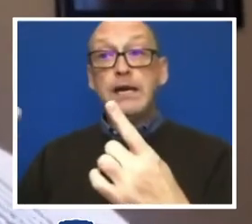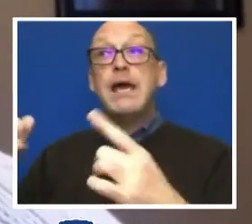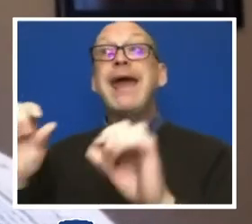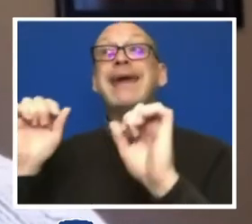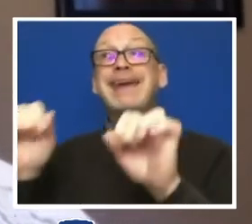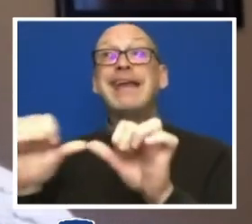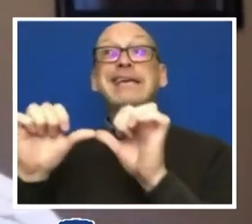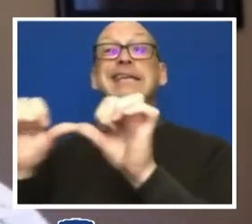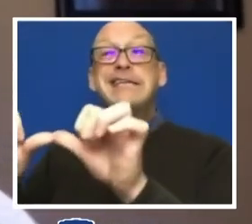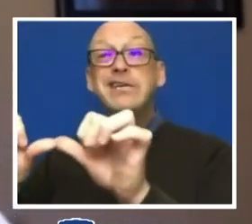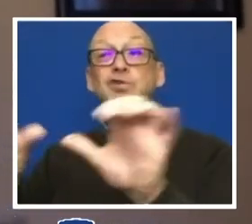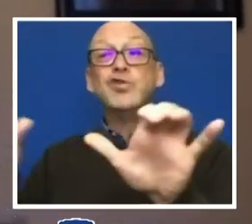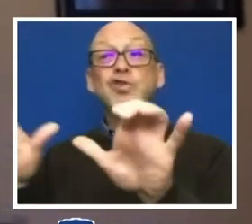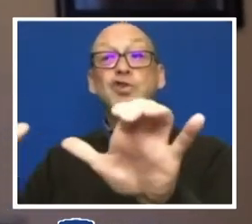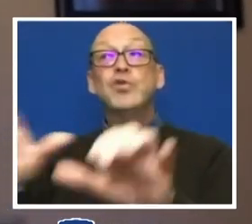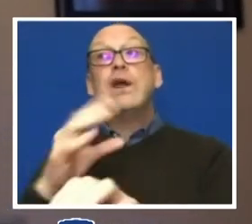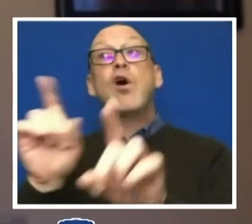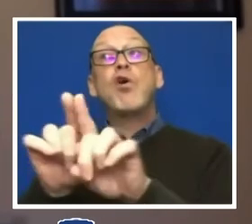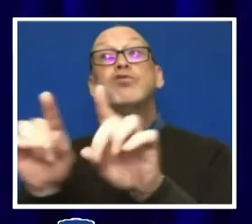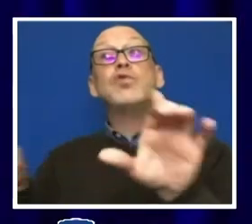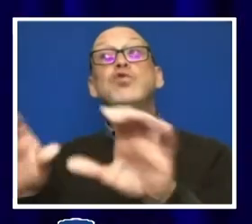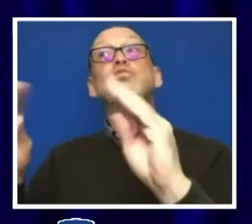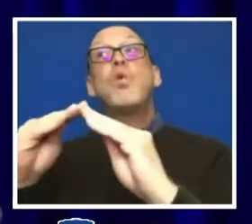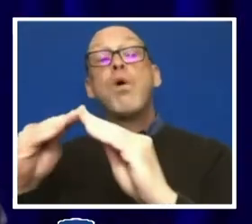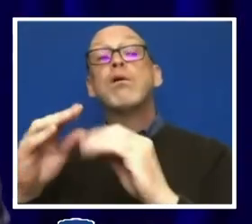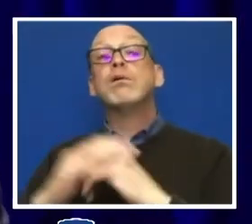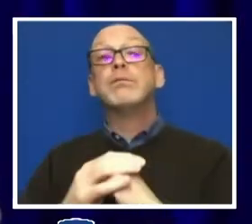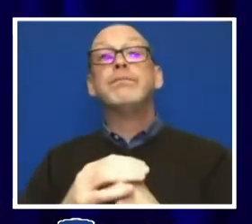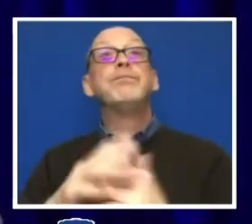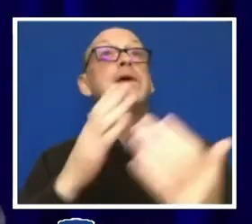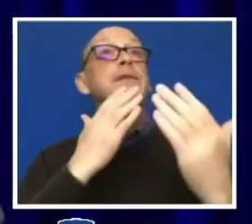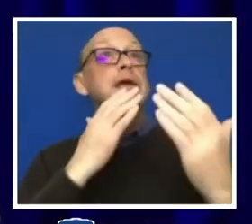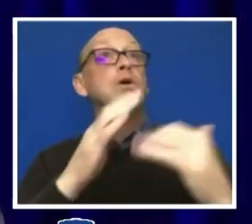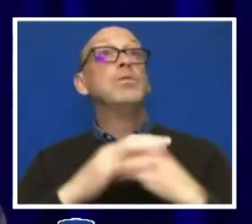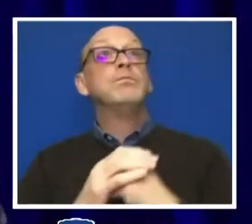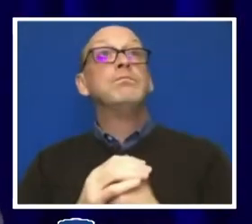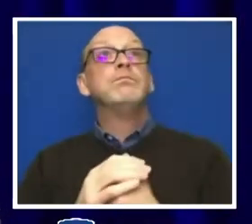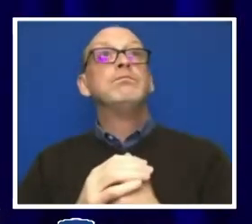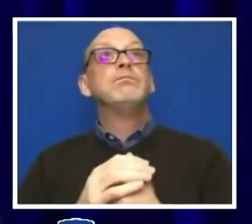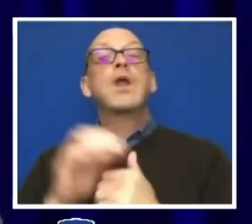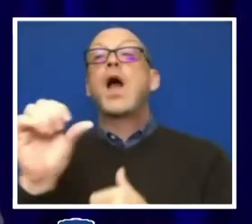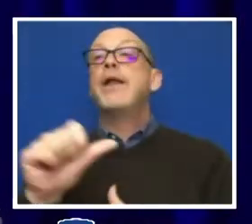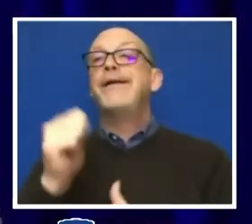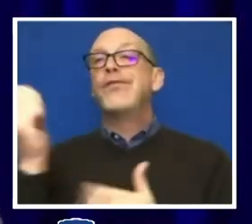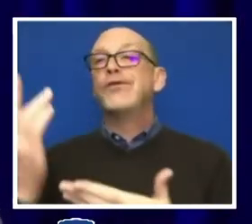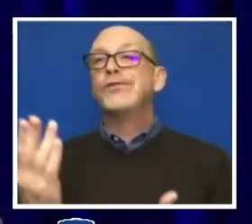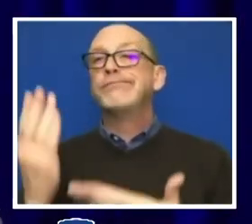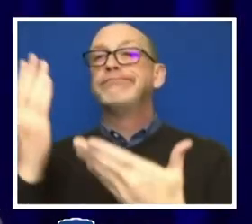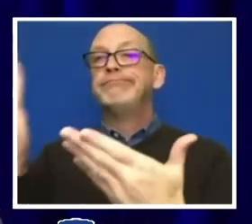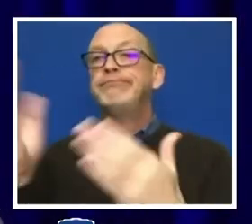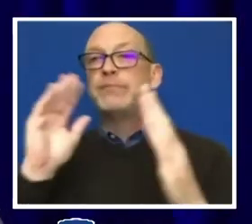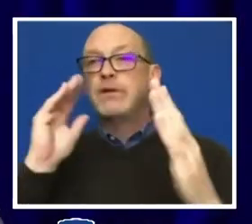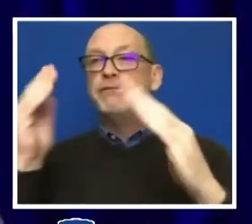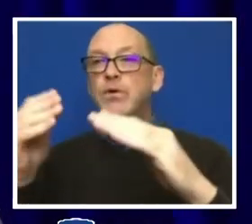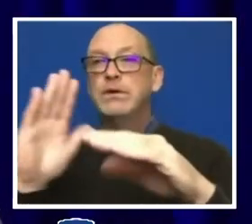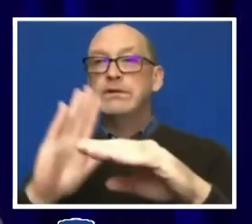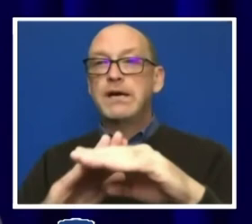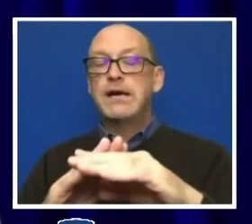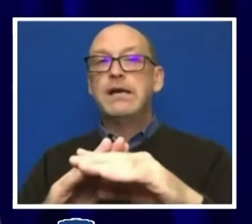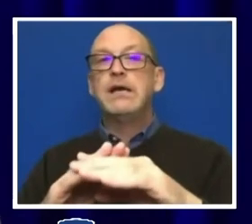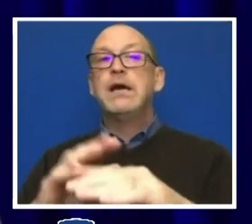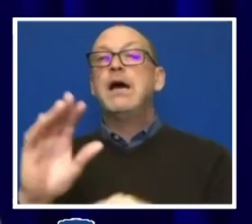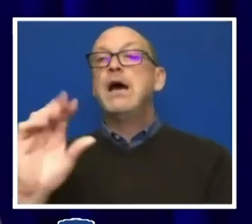and doing more of. Thank you. So another recommendation focuses on onboarding